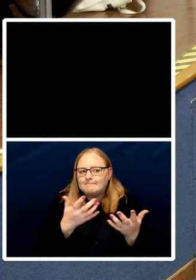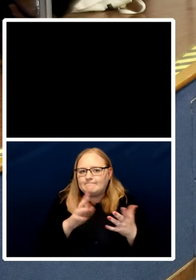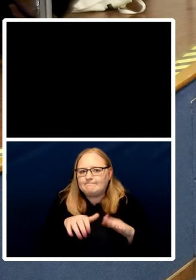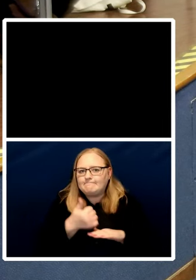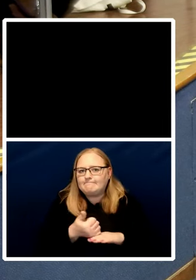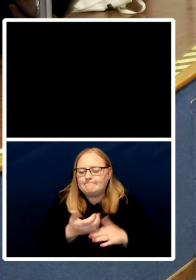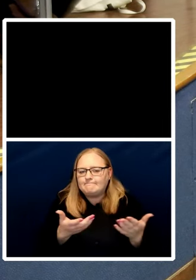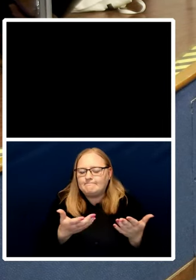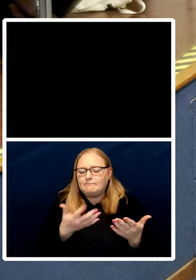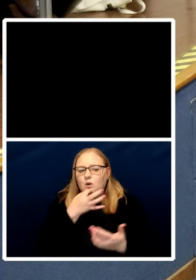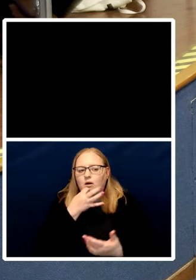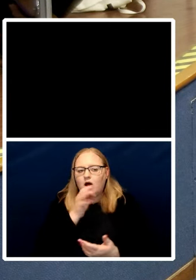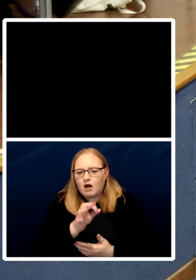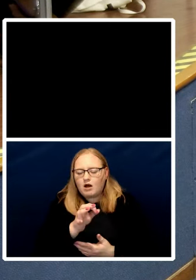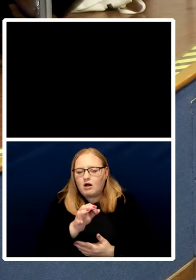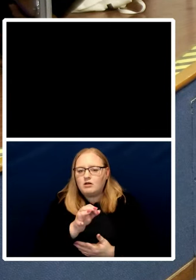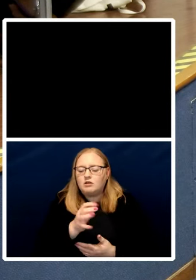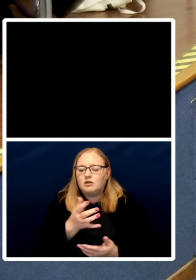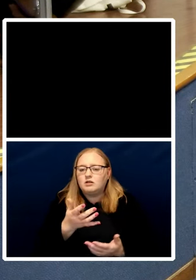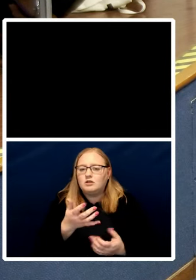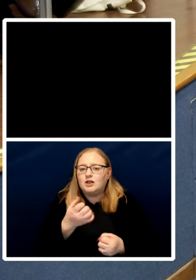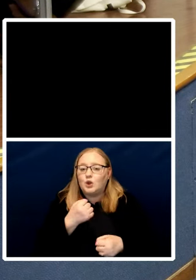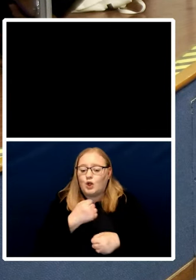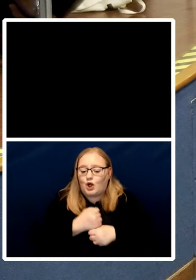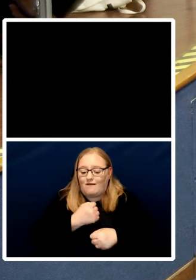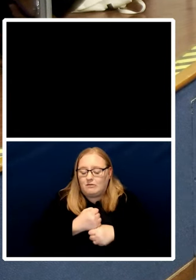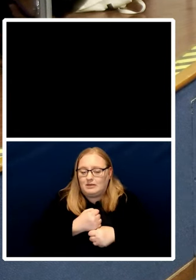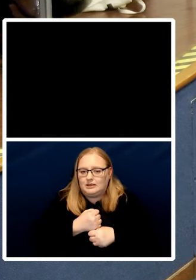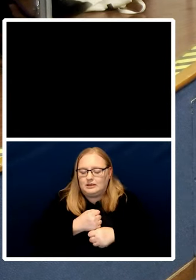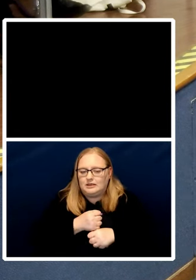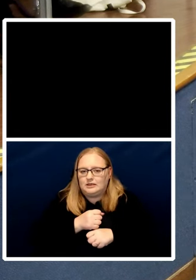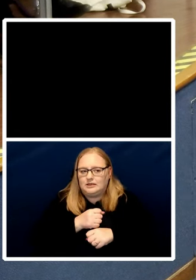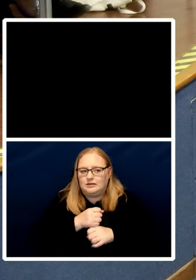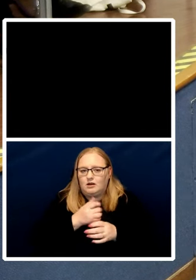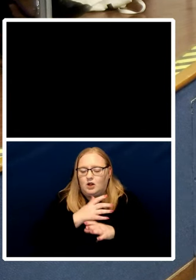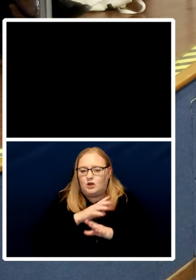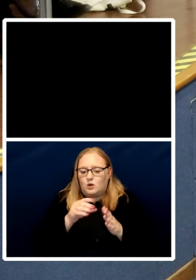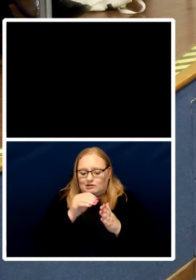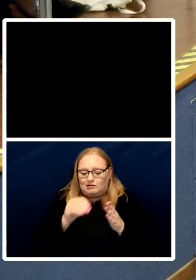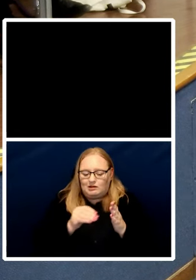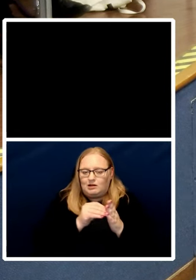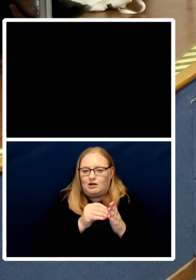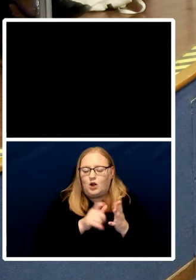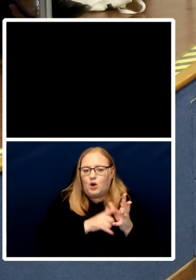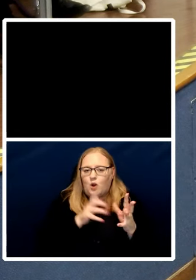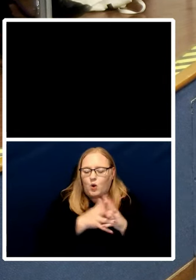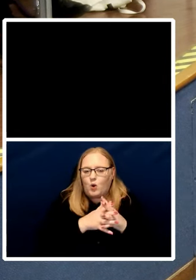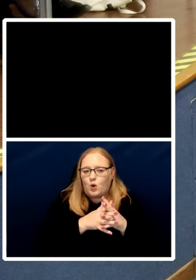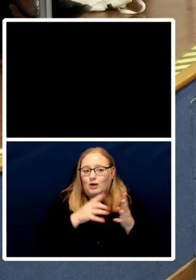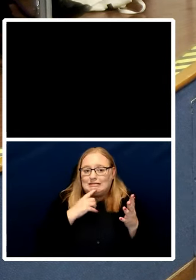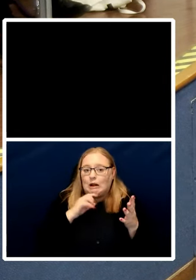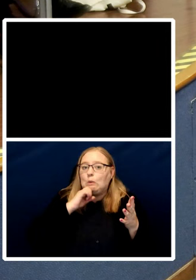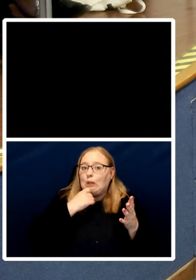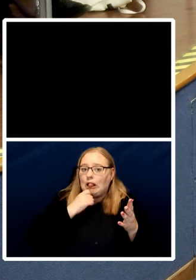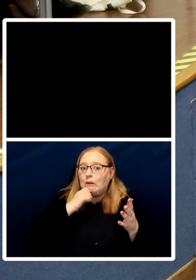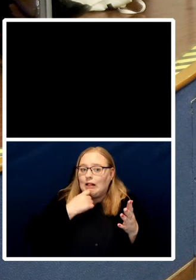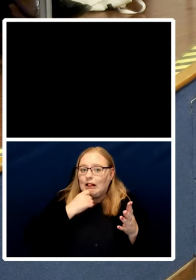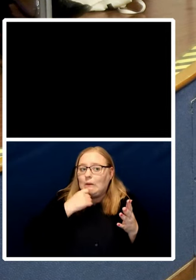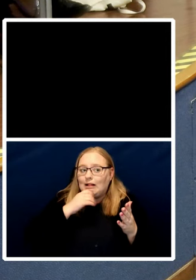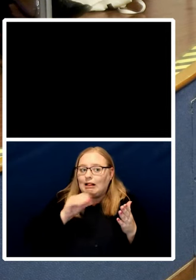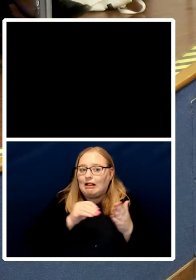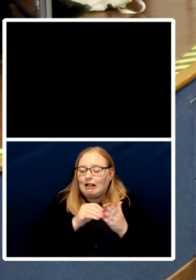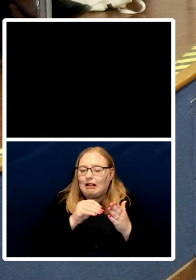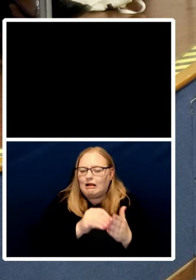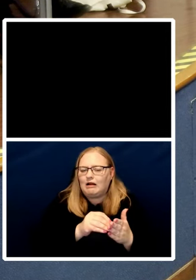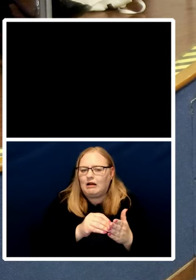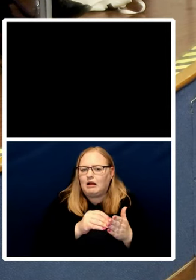the government not implementing the law or saying that it will repeal a yet to be implemented law is that depriving